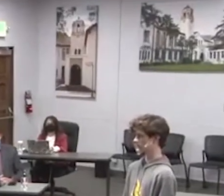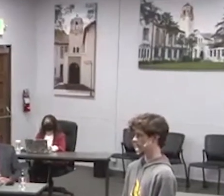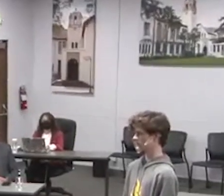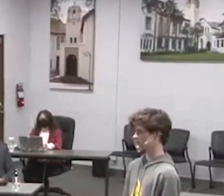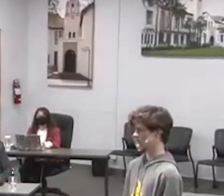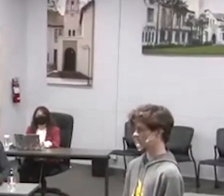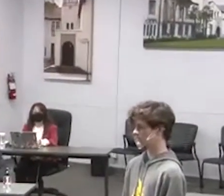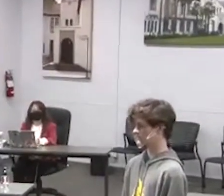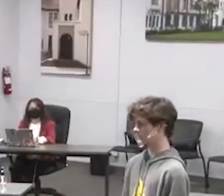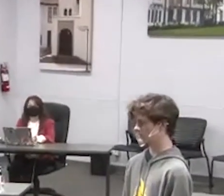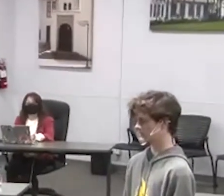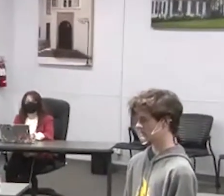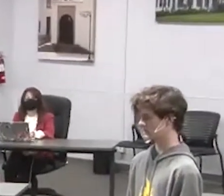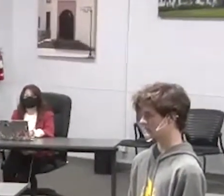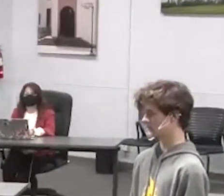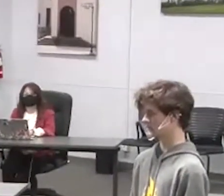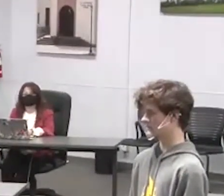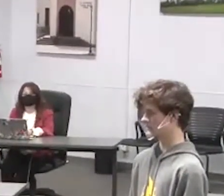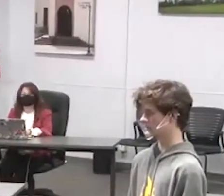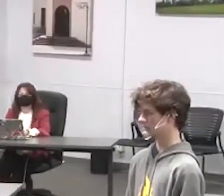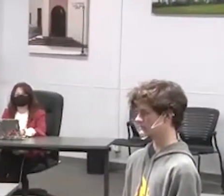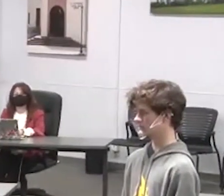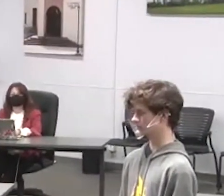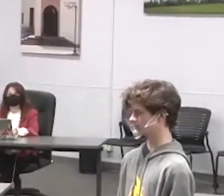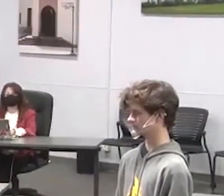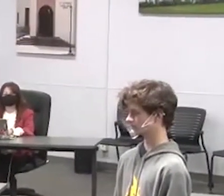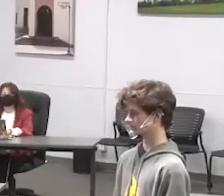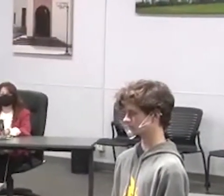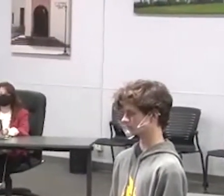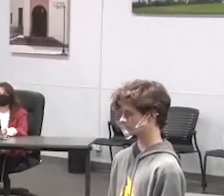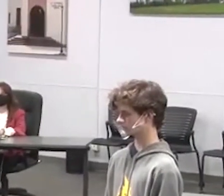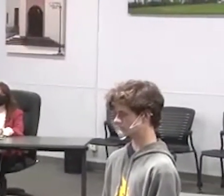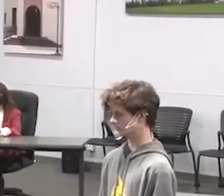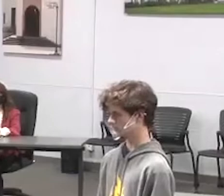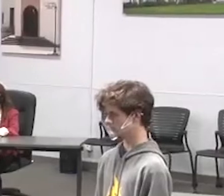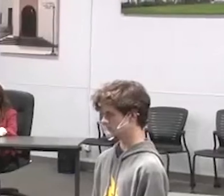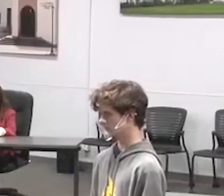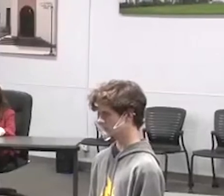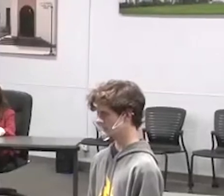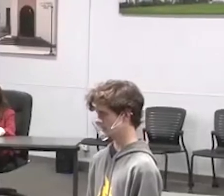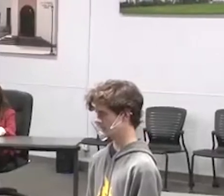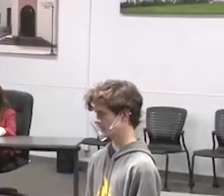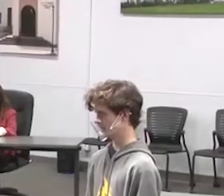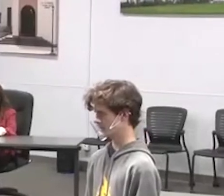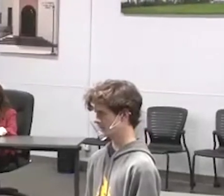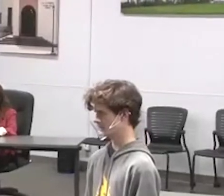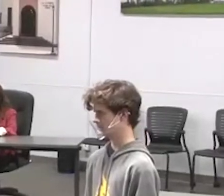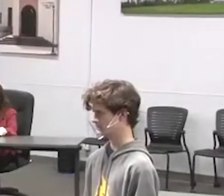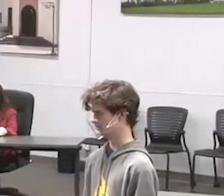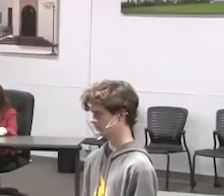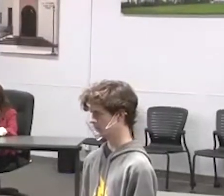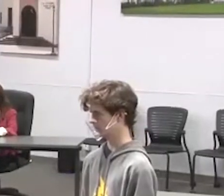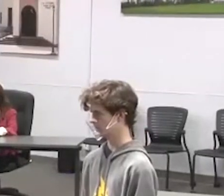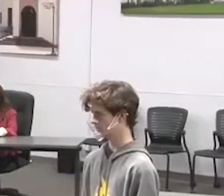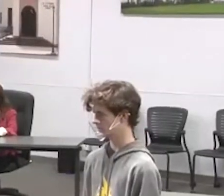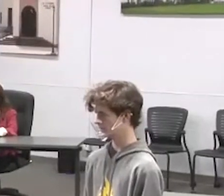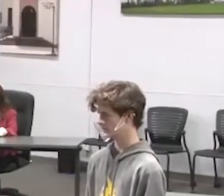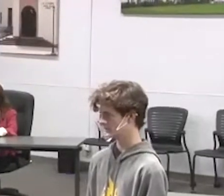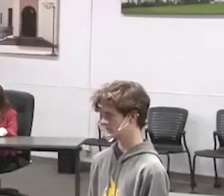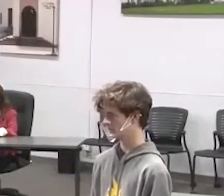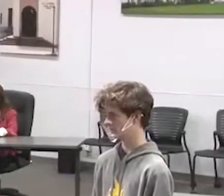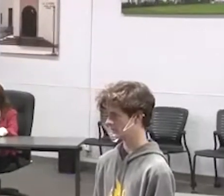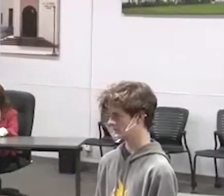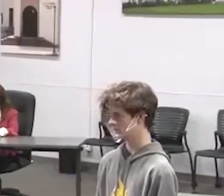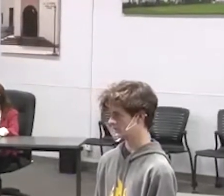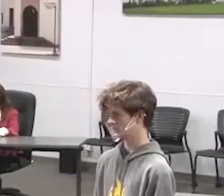behind your back and it hurts me to hear them say it but i've got to agree because i'm a little i'm sorry i said all that but